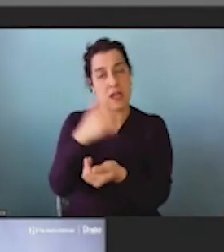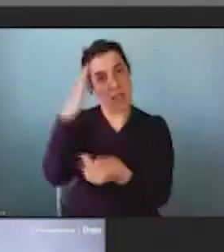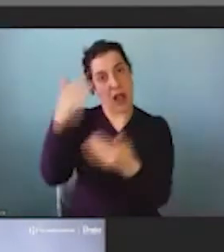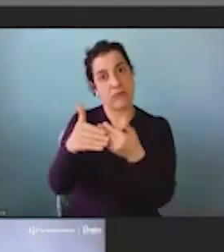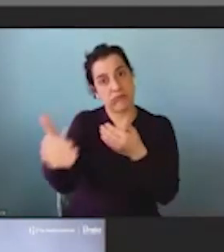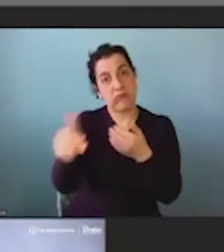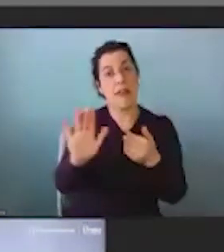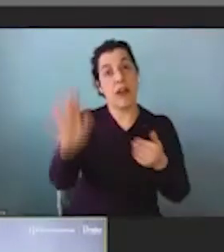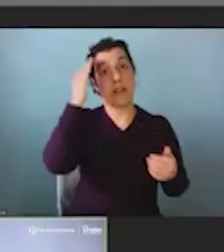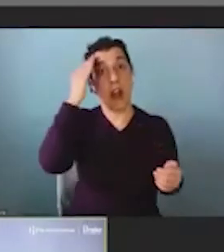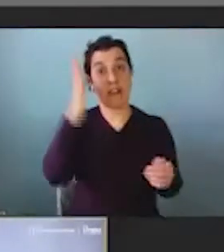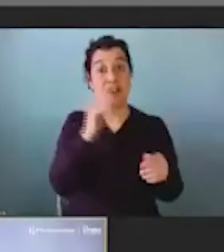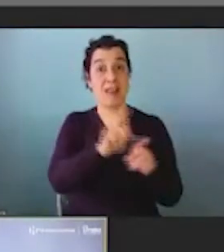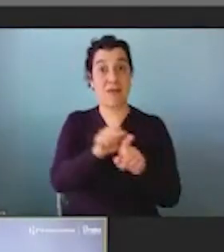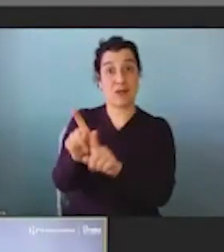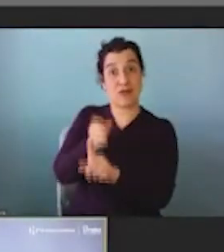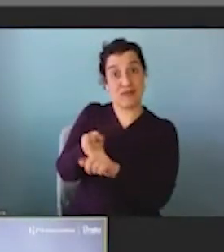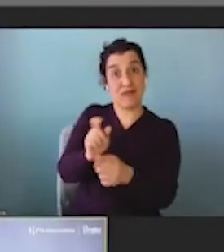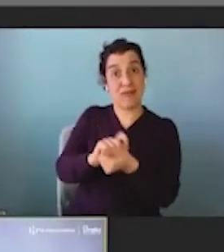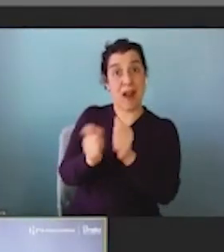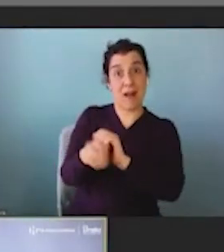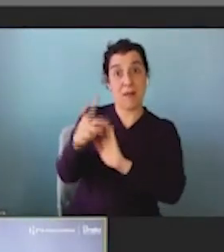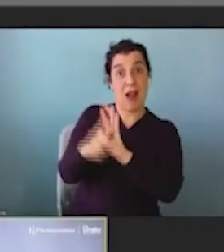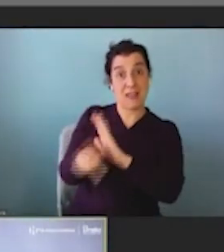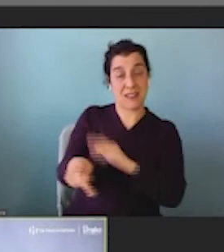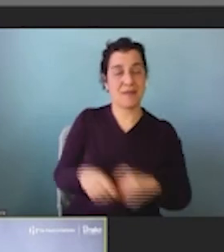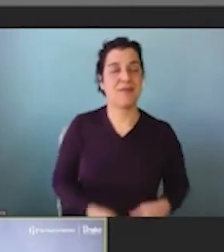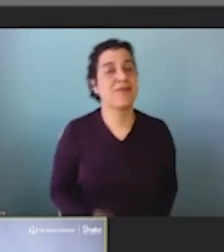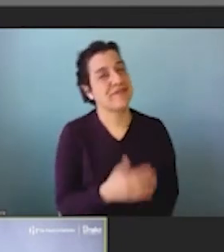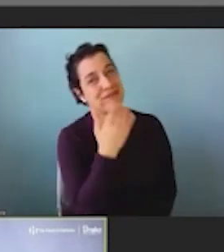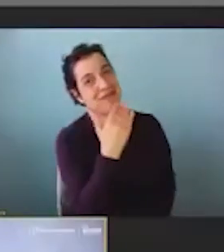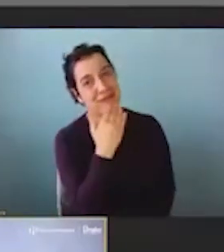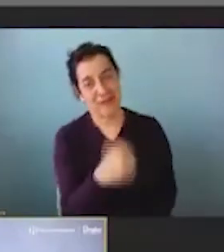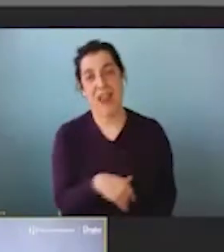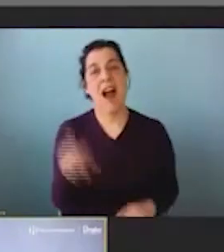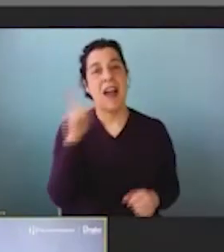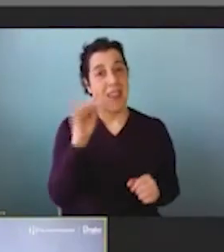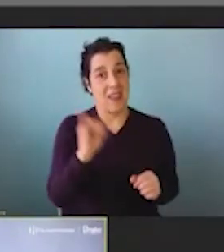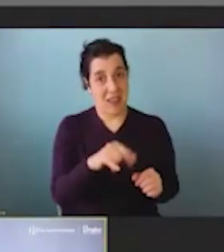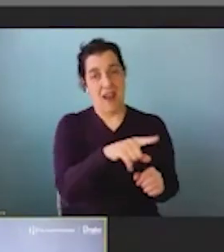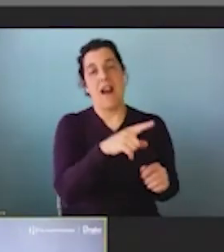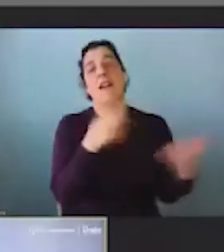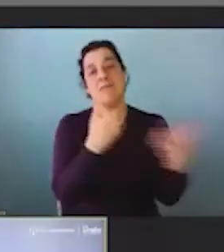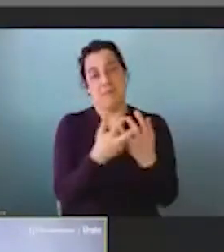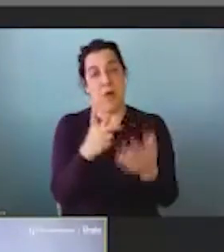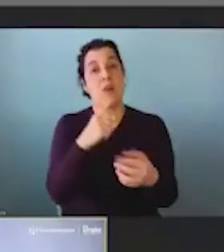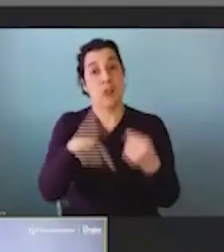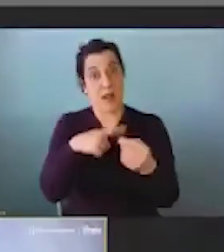change. Great, thank you. And I feel like that fits really well into what you're talking about, the call for the National Institute of Nutrition.